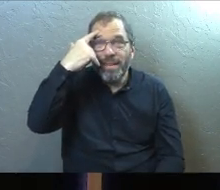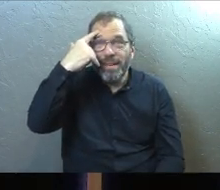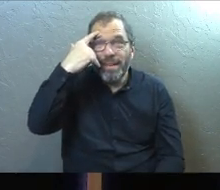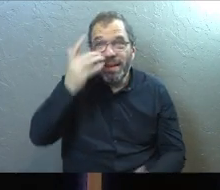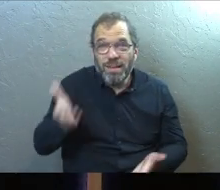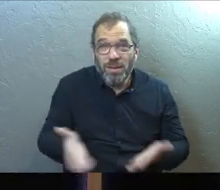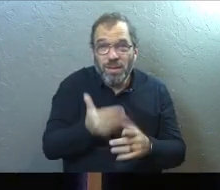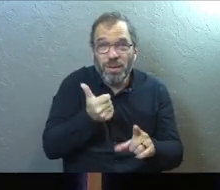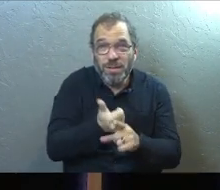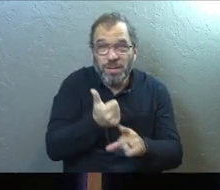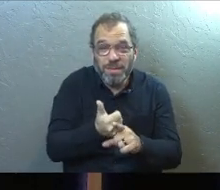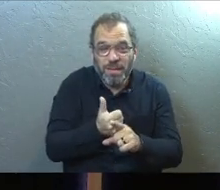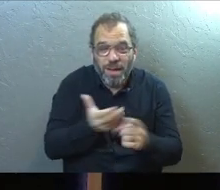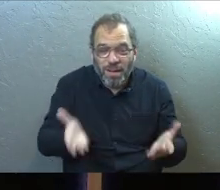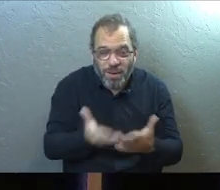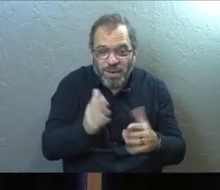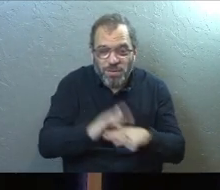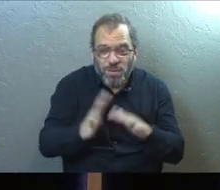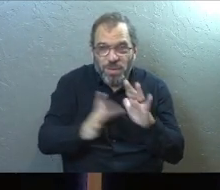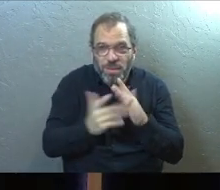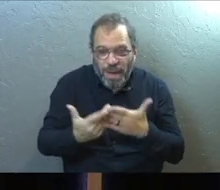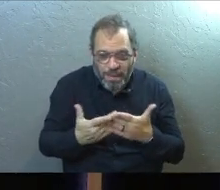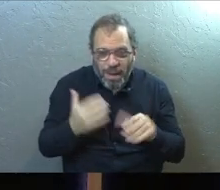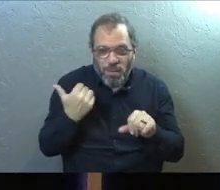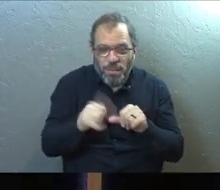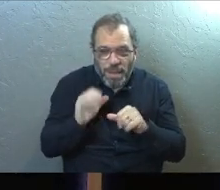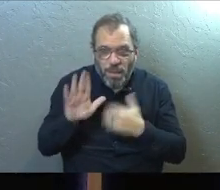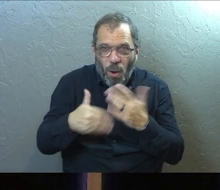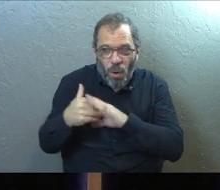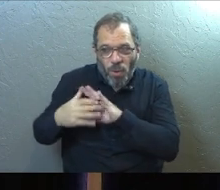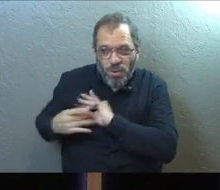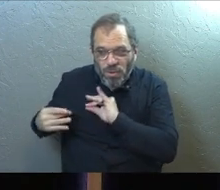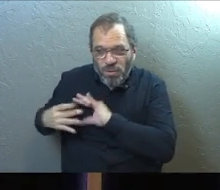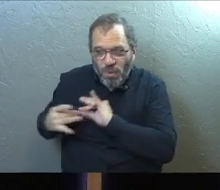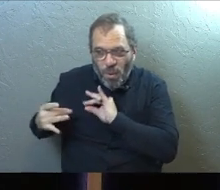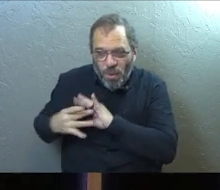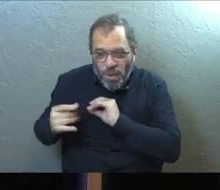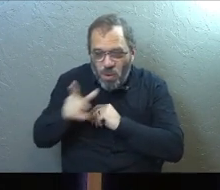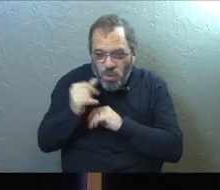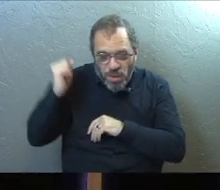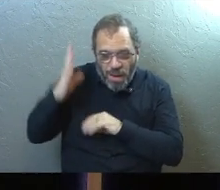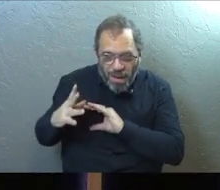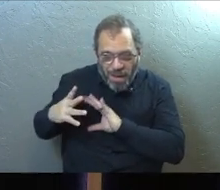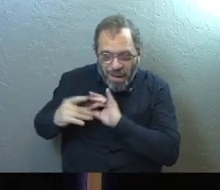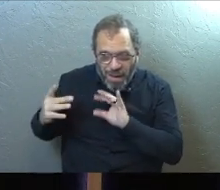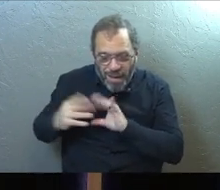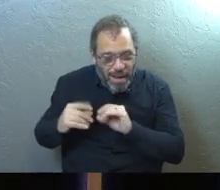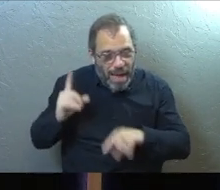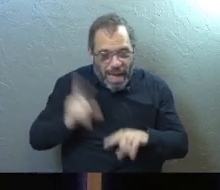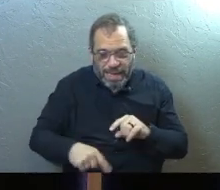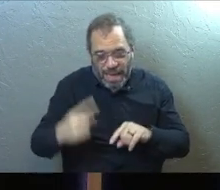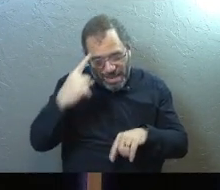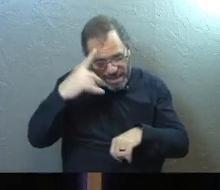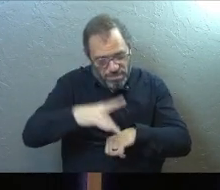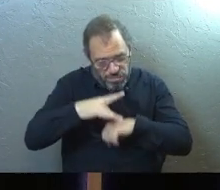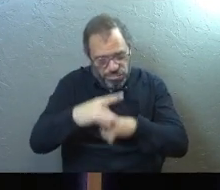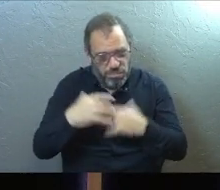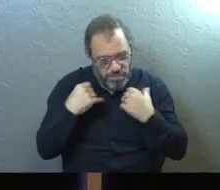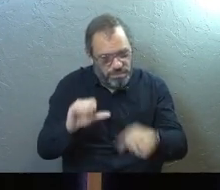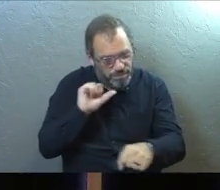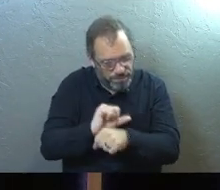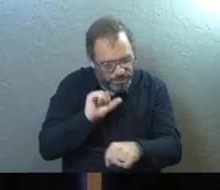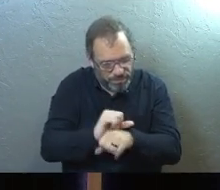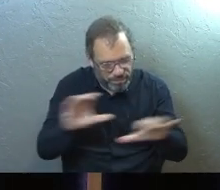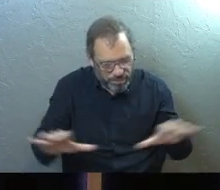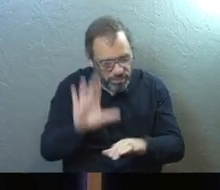himself up. See him going back to the scripture and remembering the stories, remembering who God is. I cannot stop thinking about your mighty